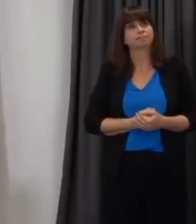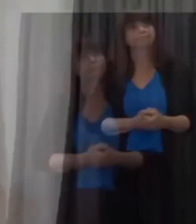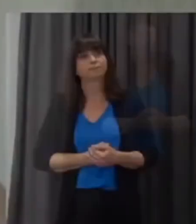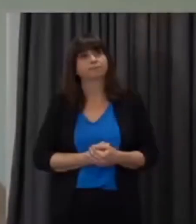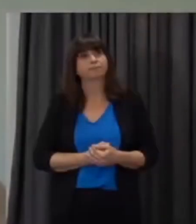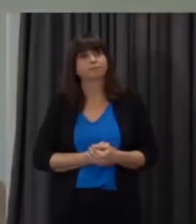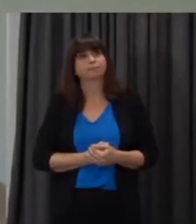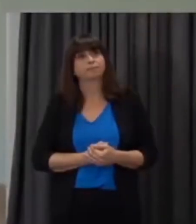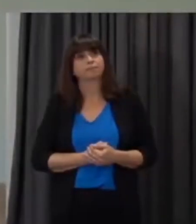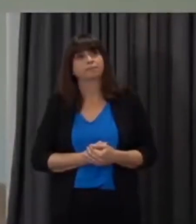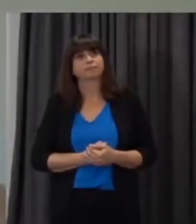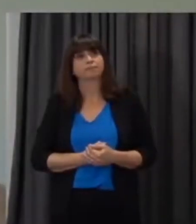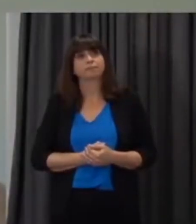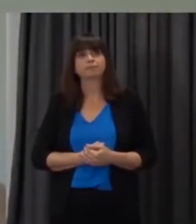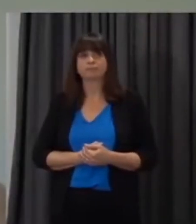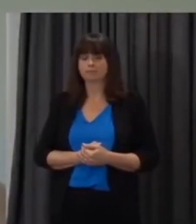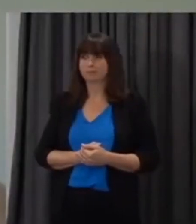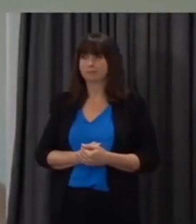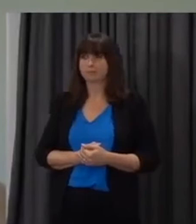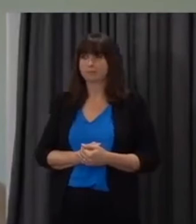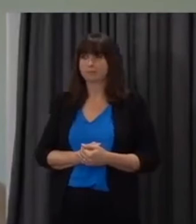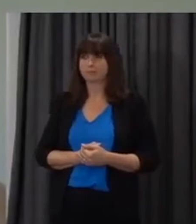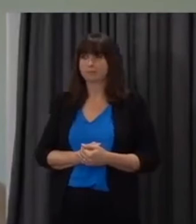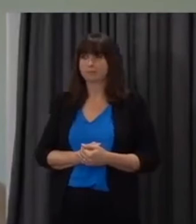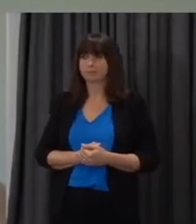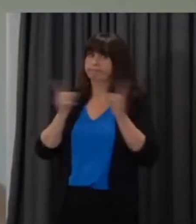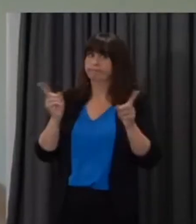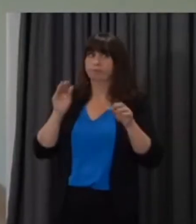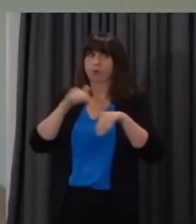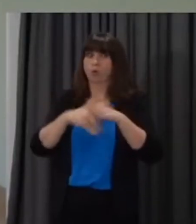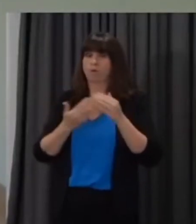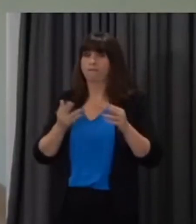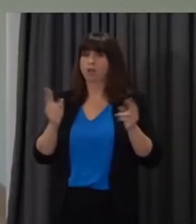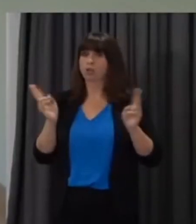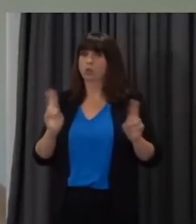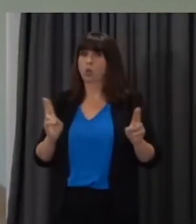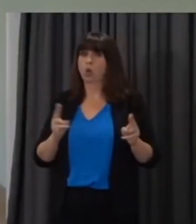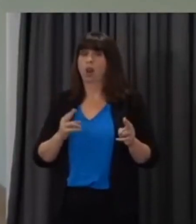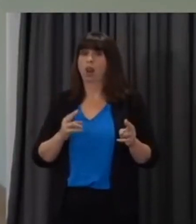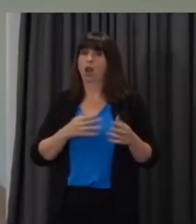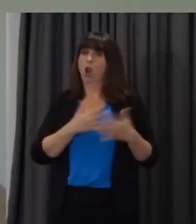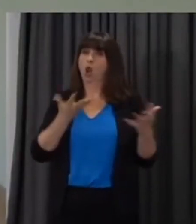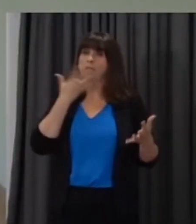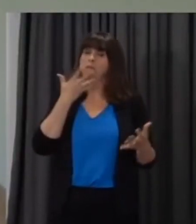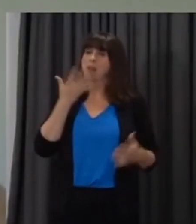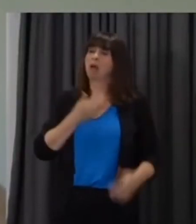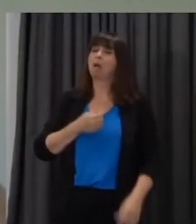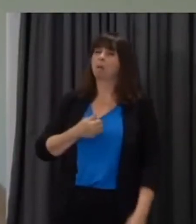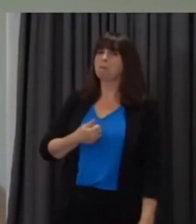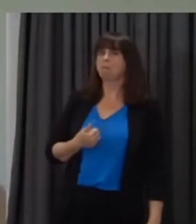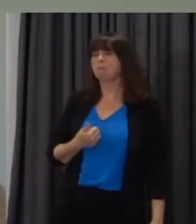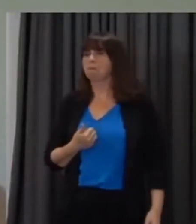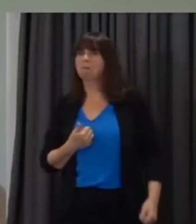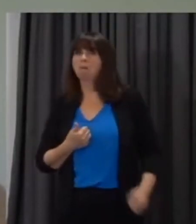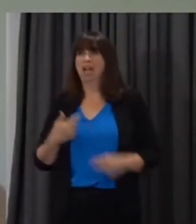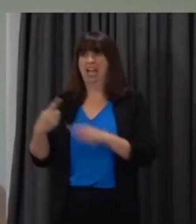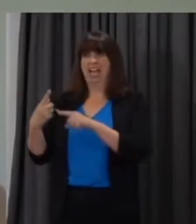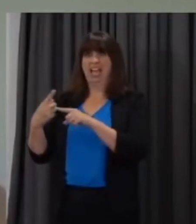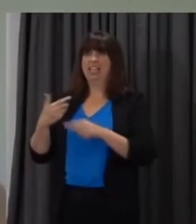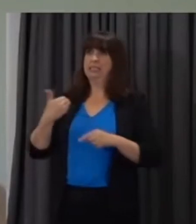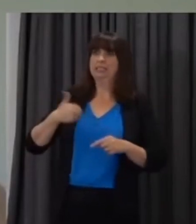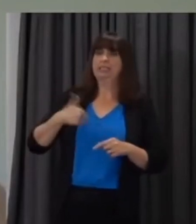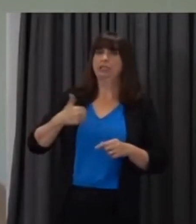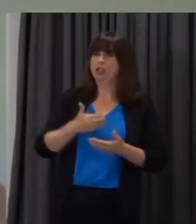thank you uh minister your messaging on schools has gone down a lot better than it has done in england in terms of uh teachers